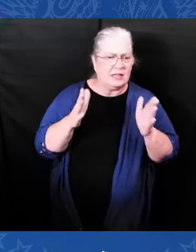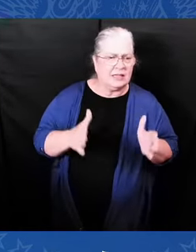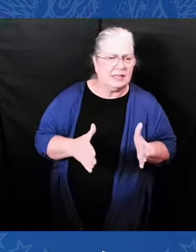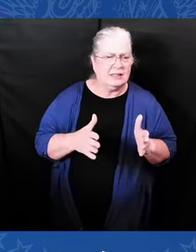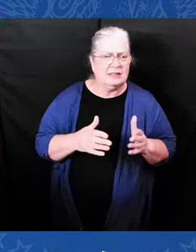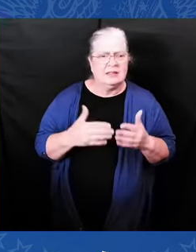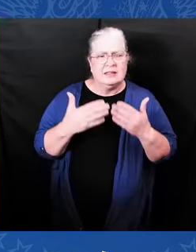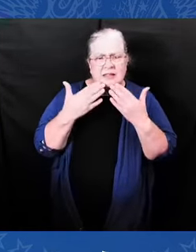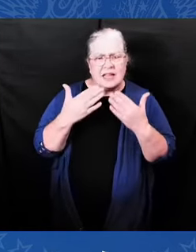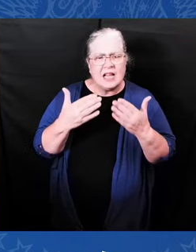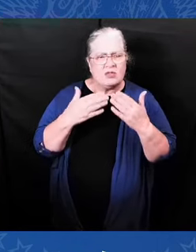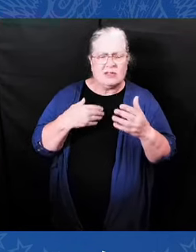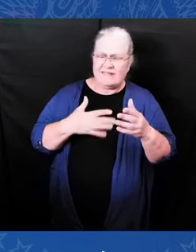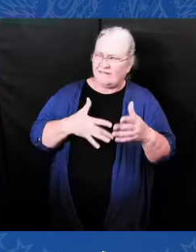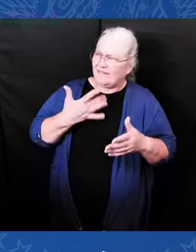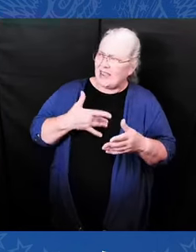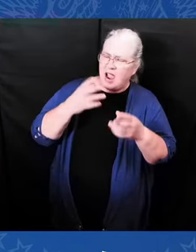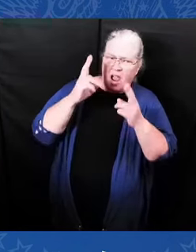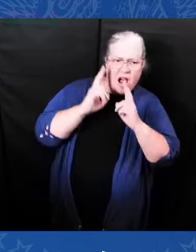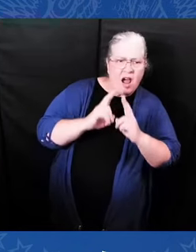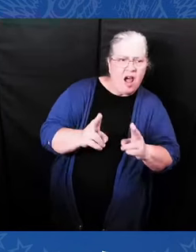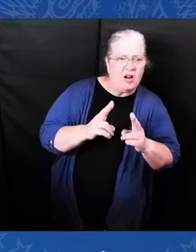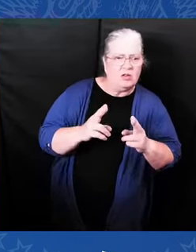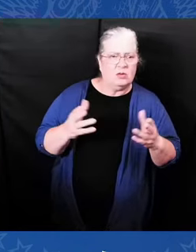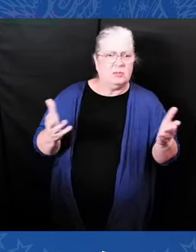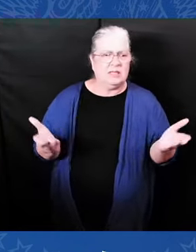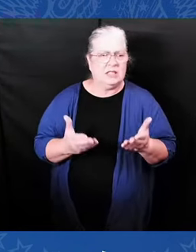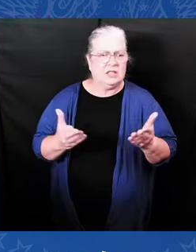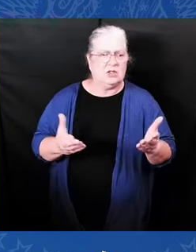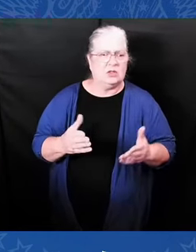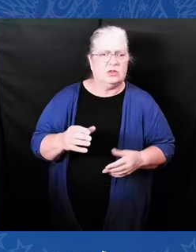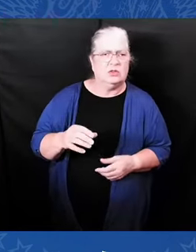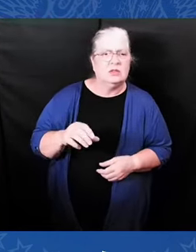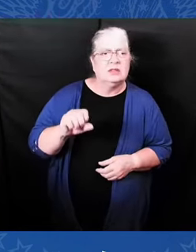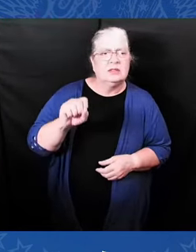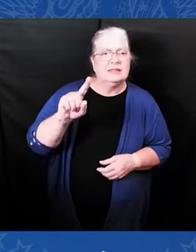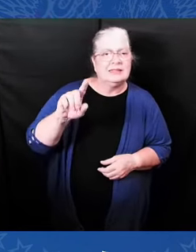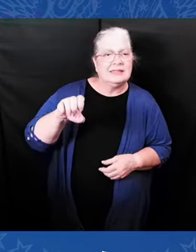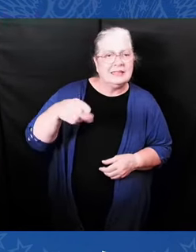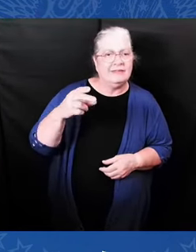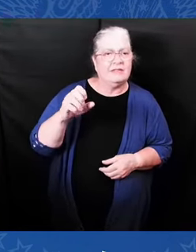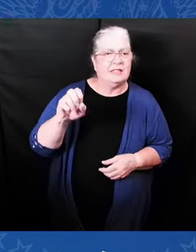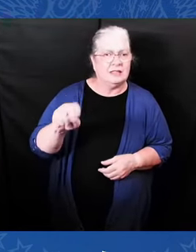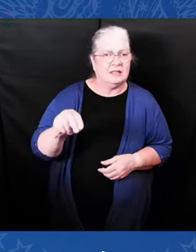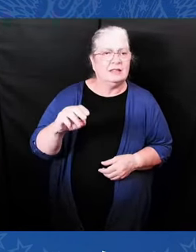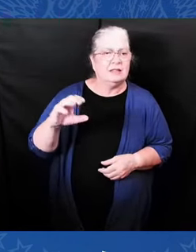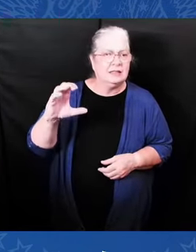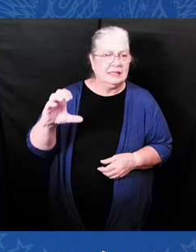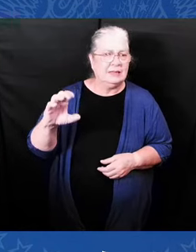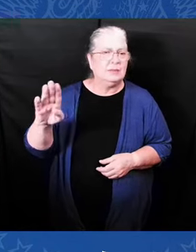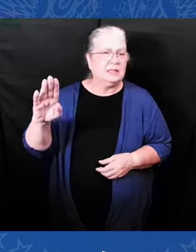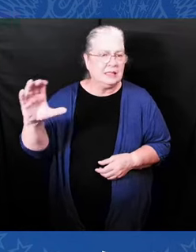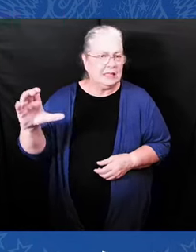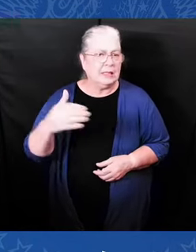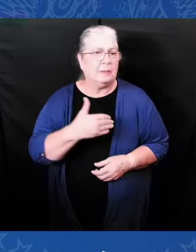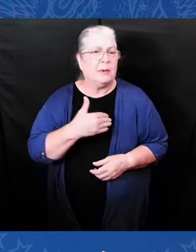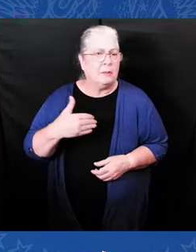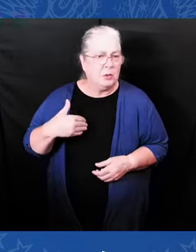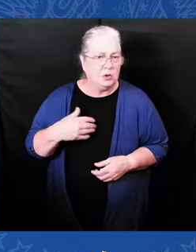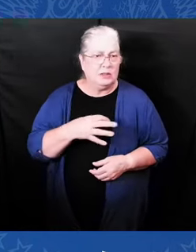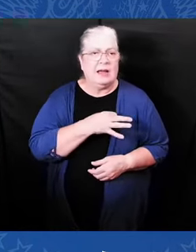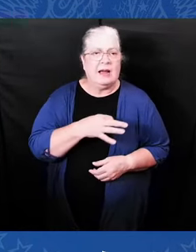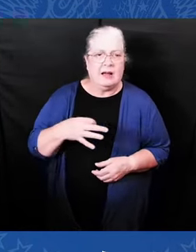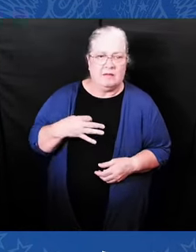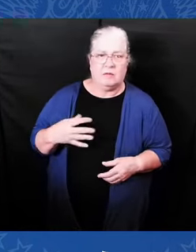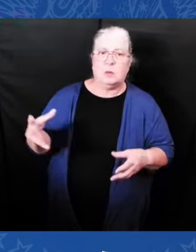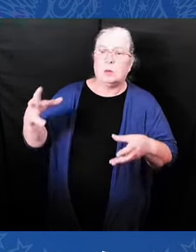Plaskett, and the evening chairs. Look, the CBC member, staff, and alum here include those who serve